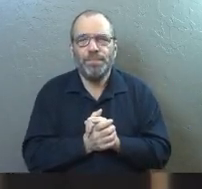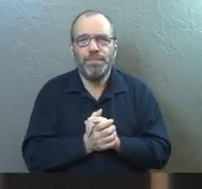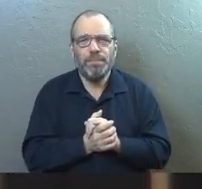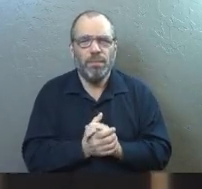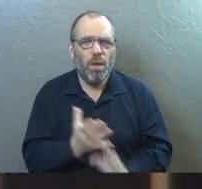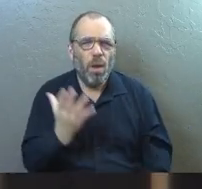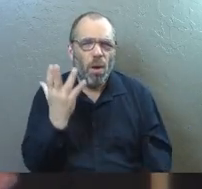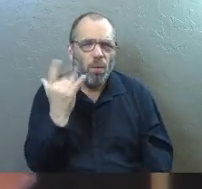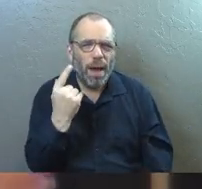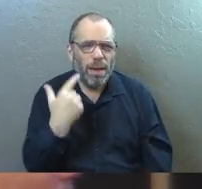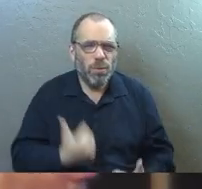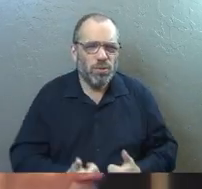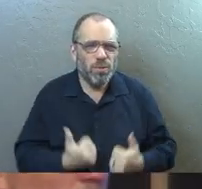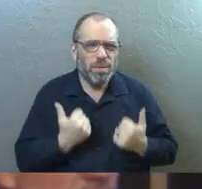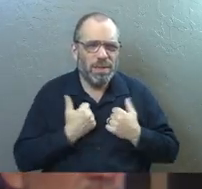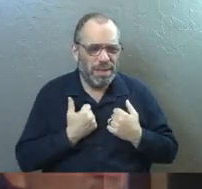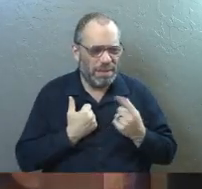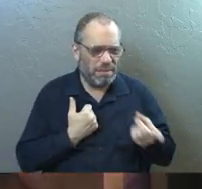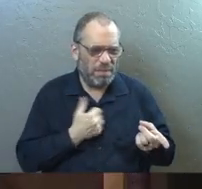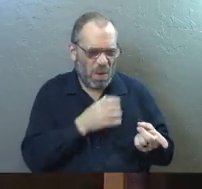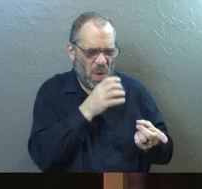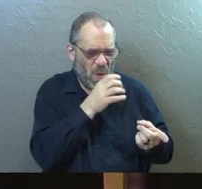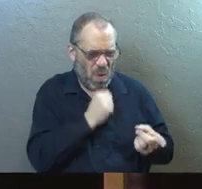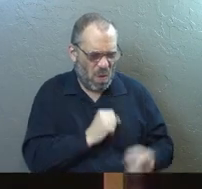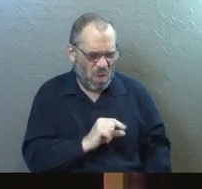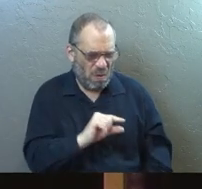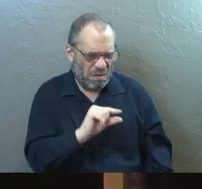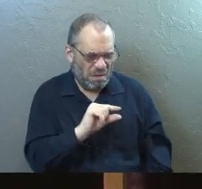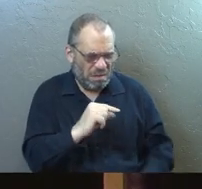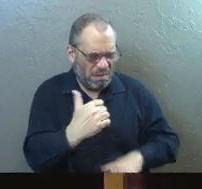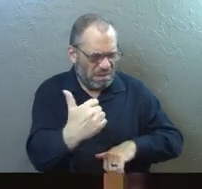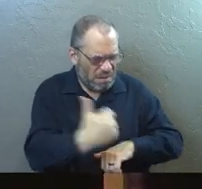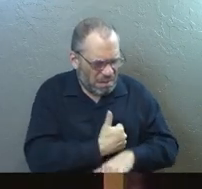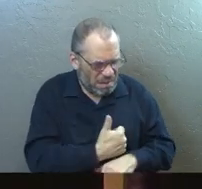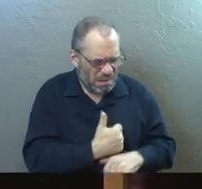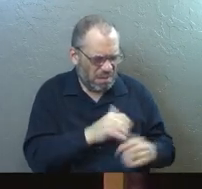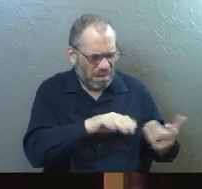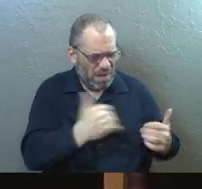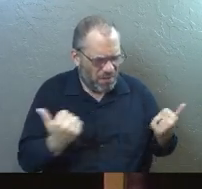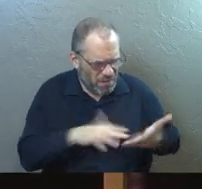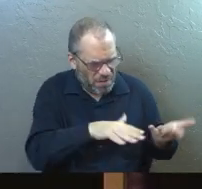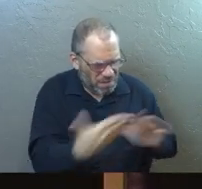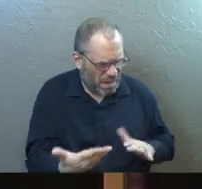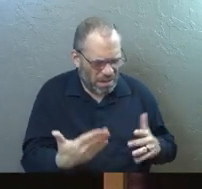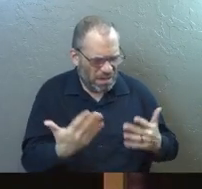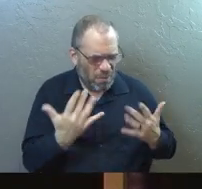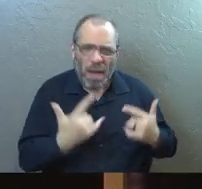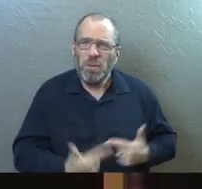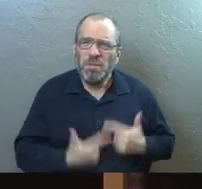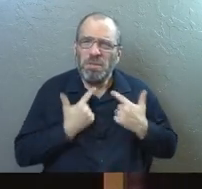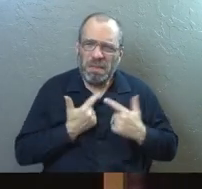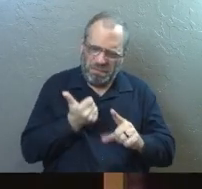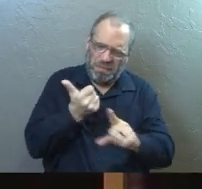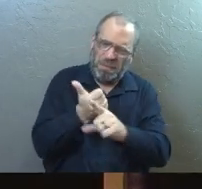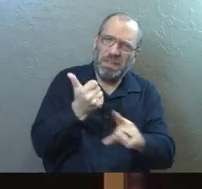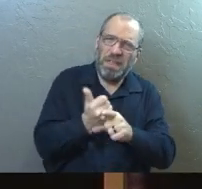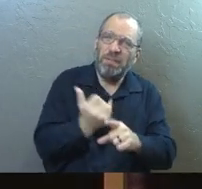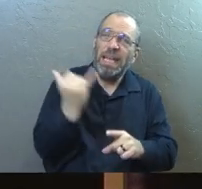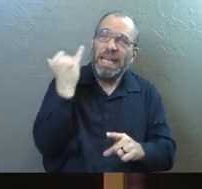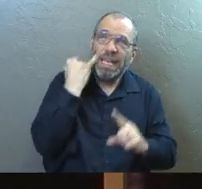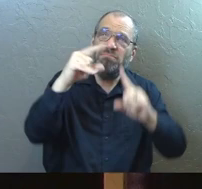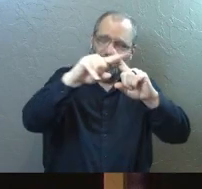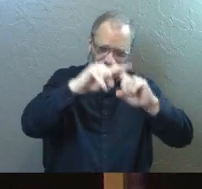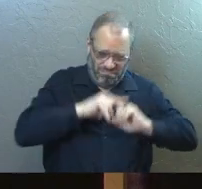why would you? Why would you live in guilt? Why would you fear death? Why would you live for yourself? If you know